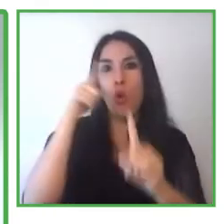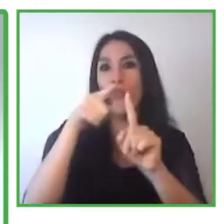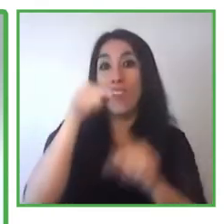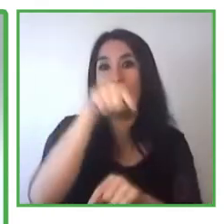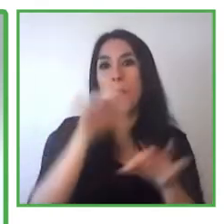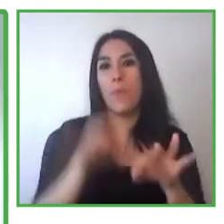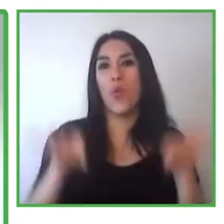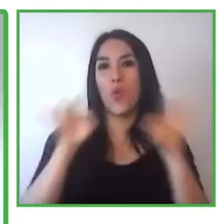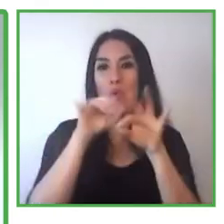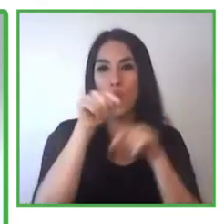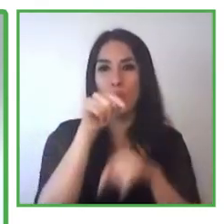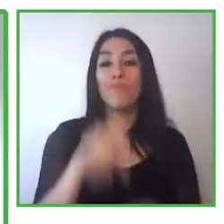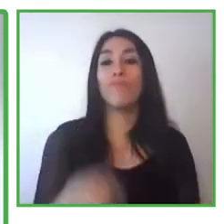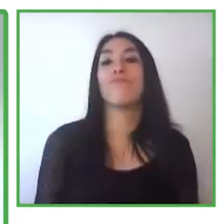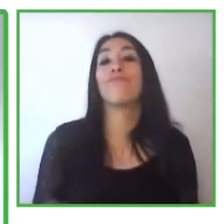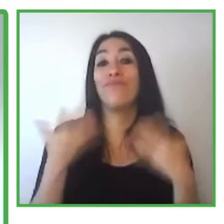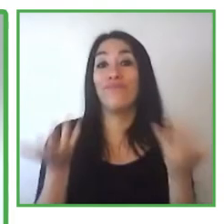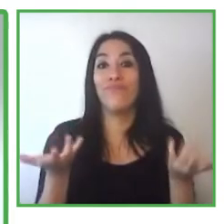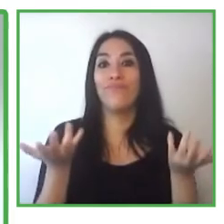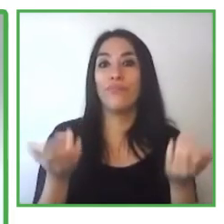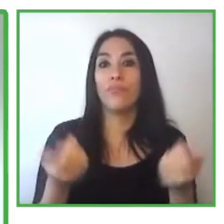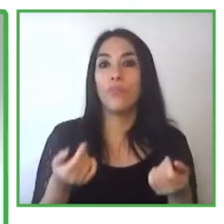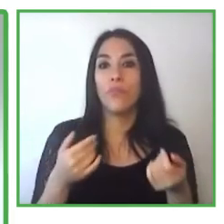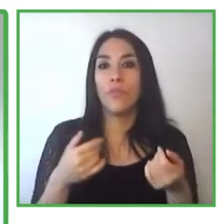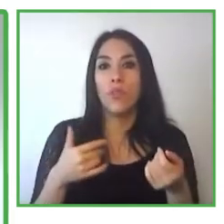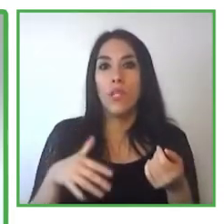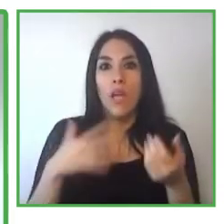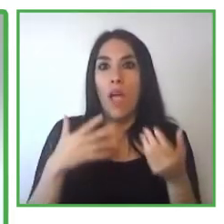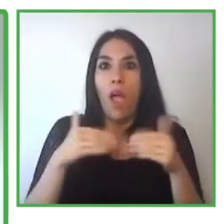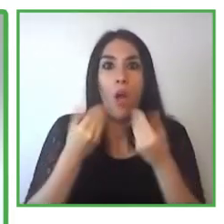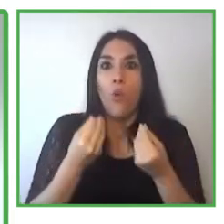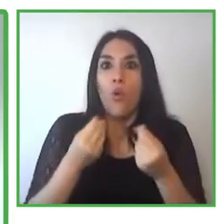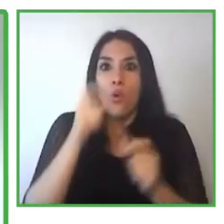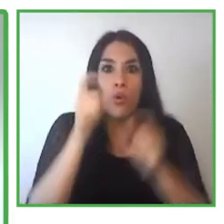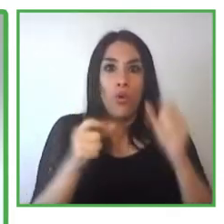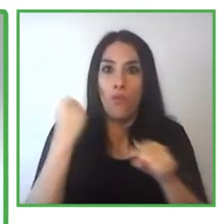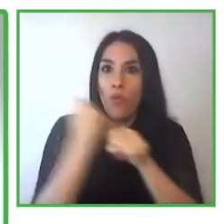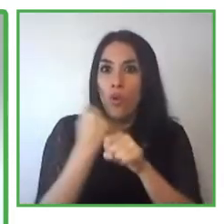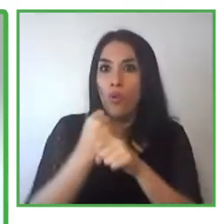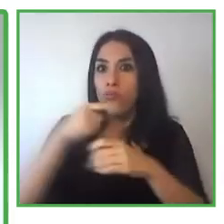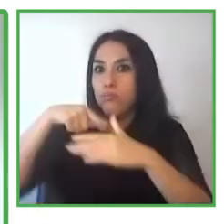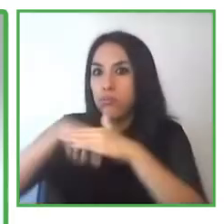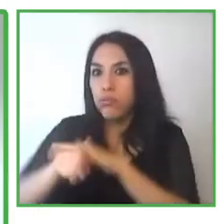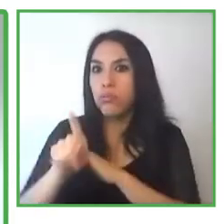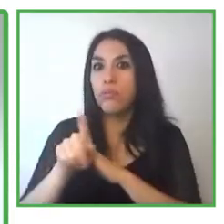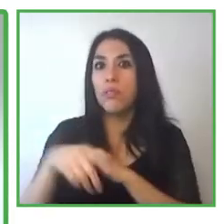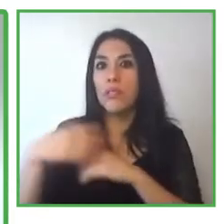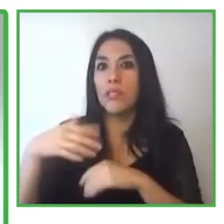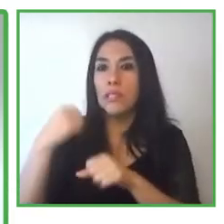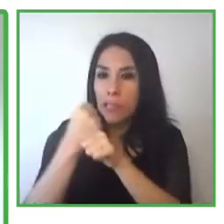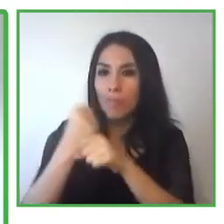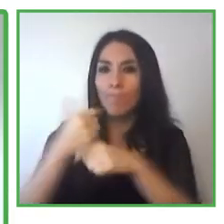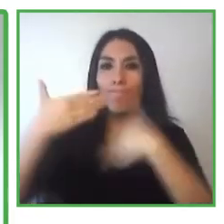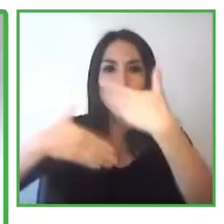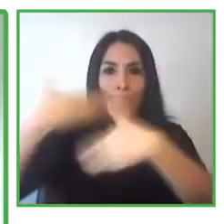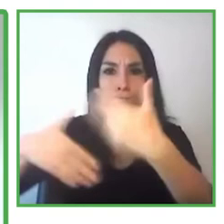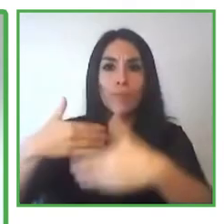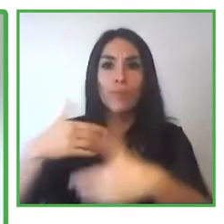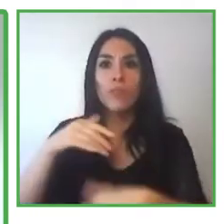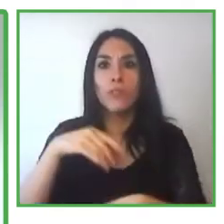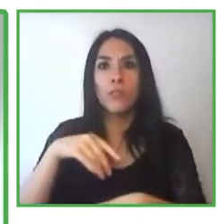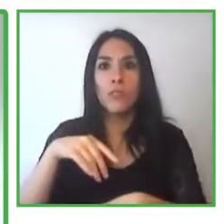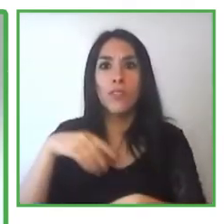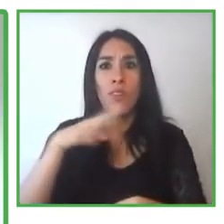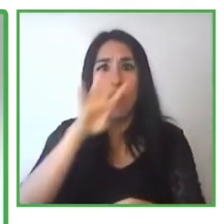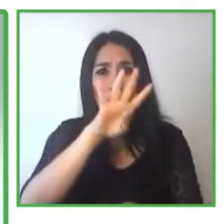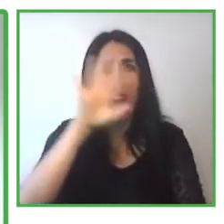19,000 people with disability, the